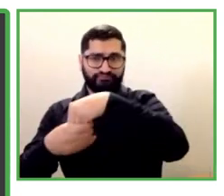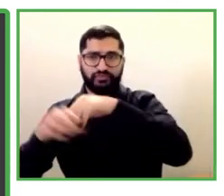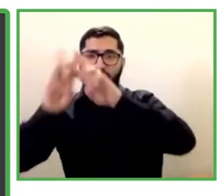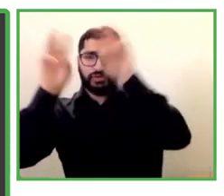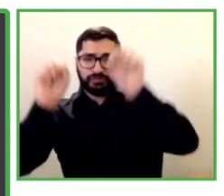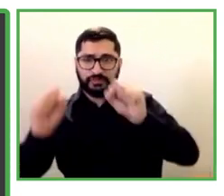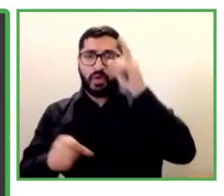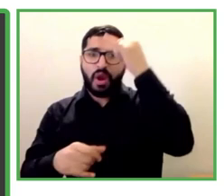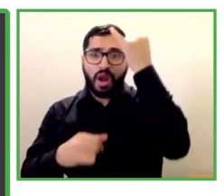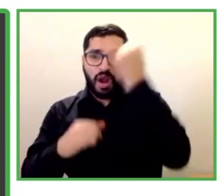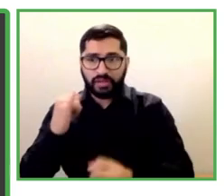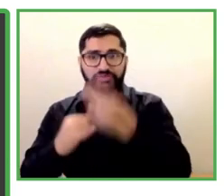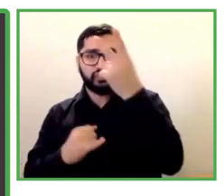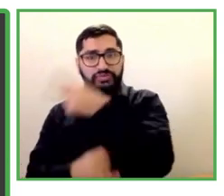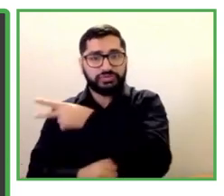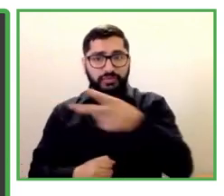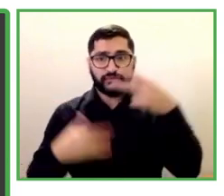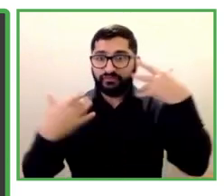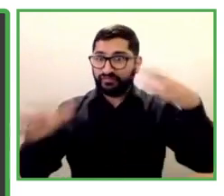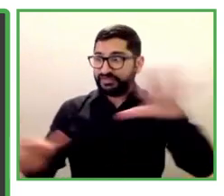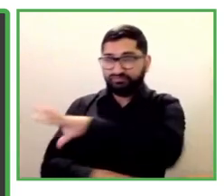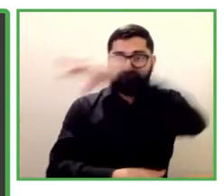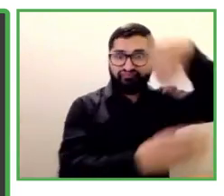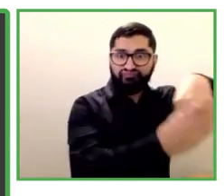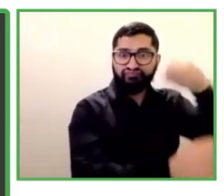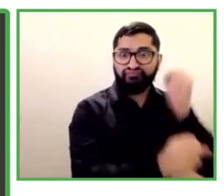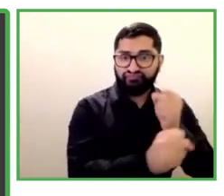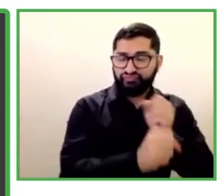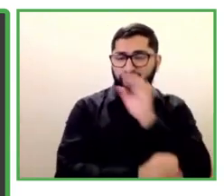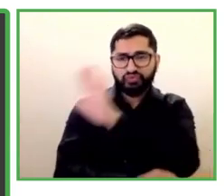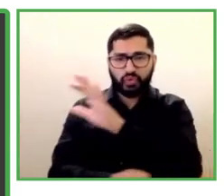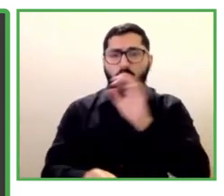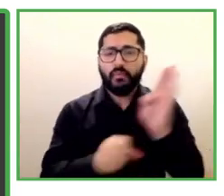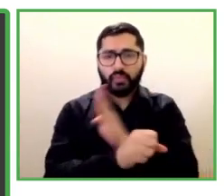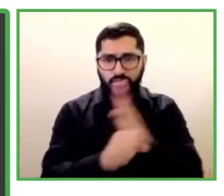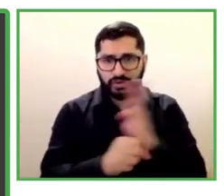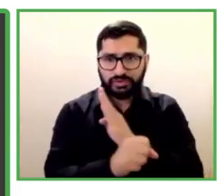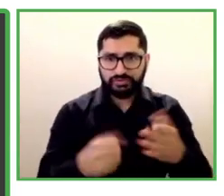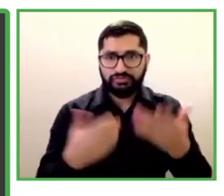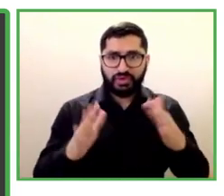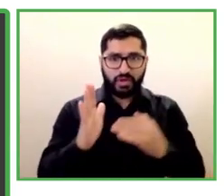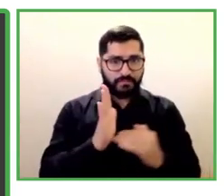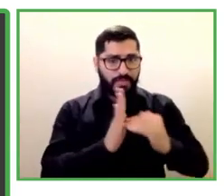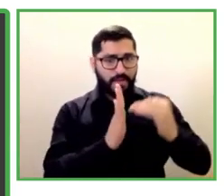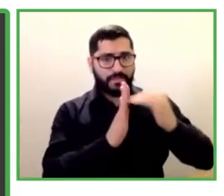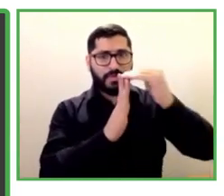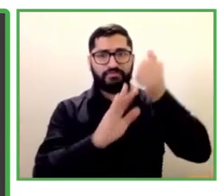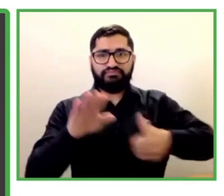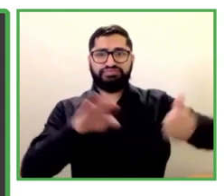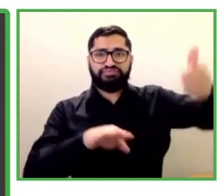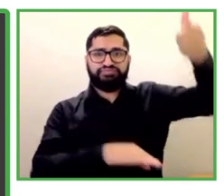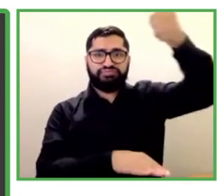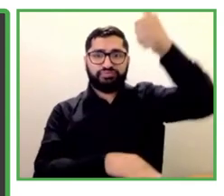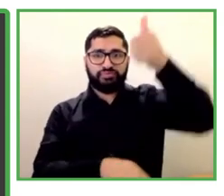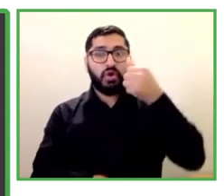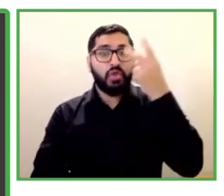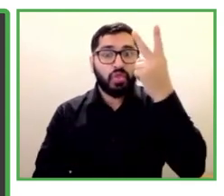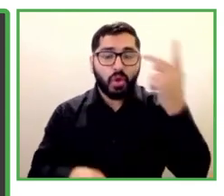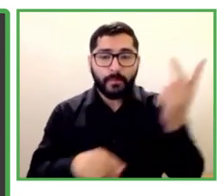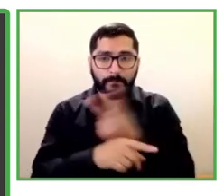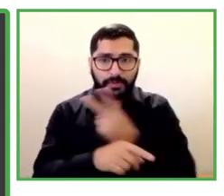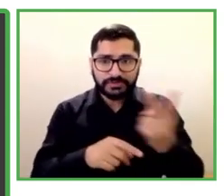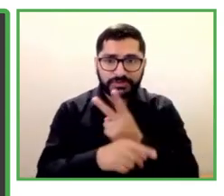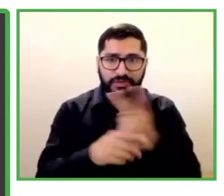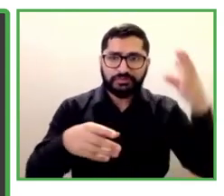and now has the opportunity to go to college. And we want to go to